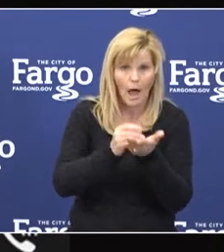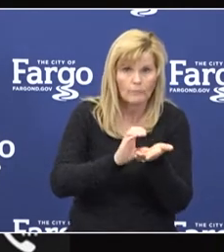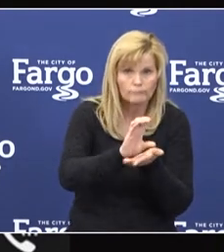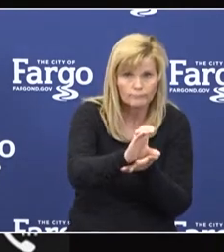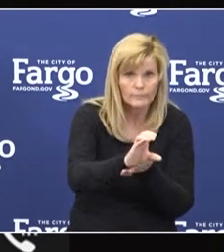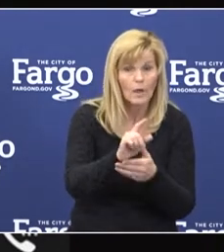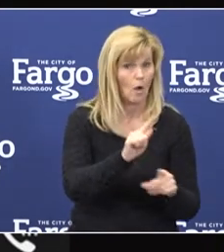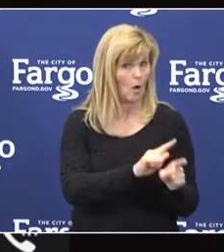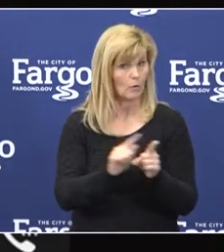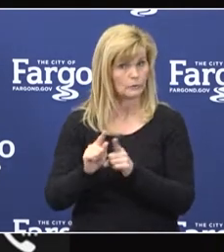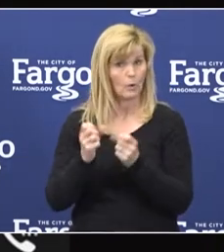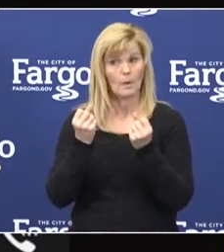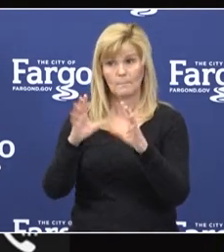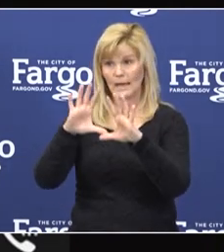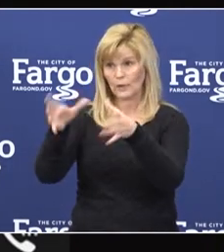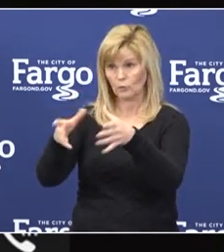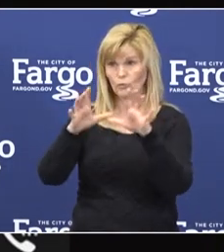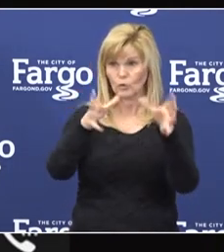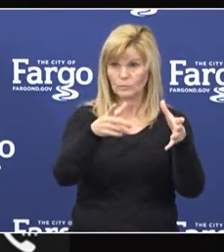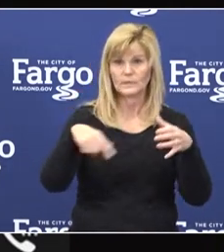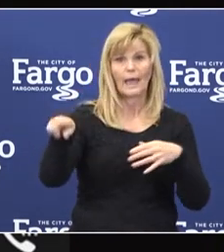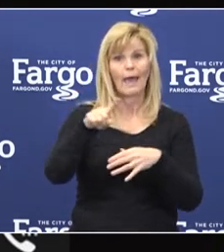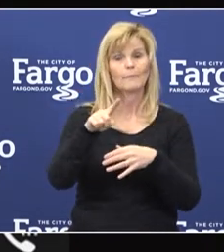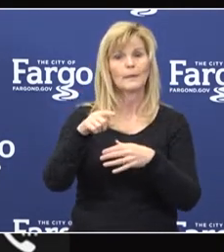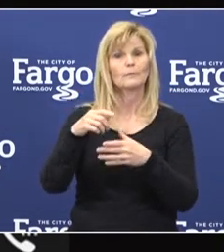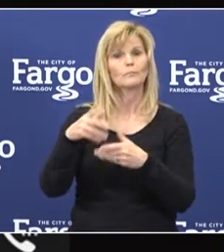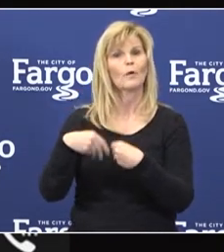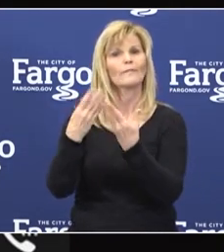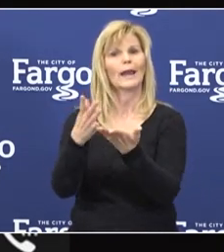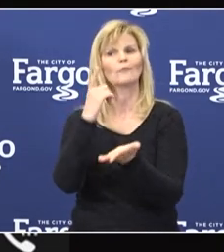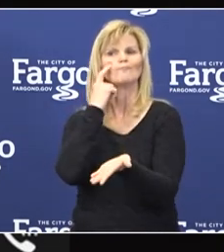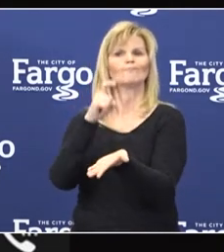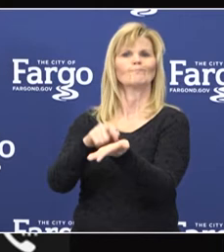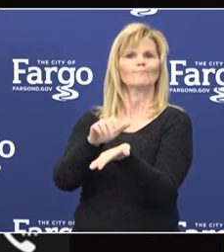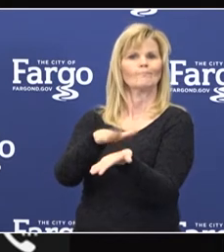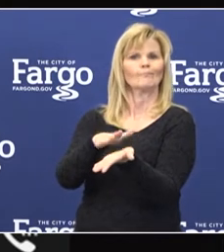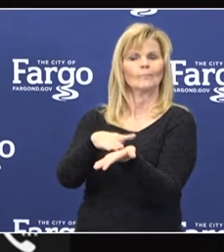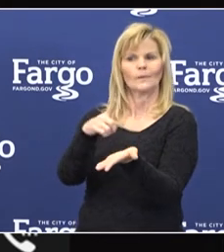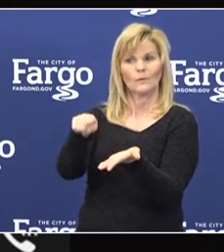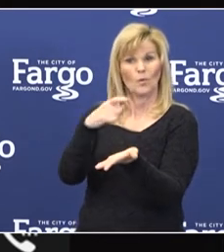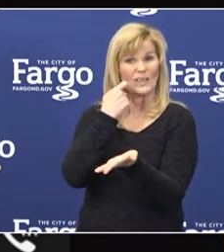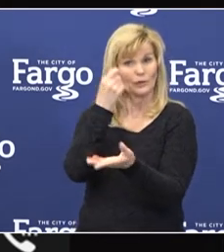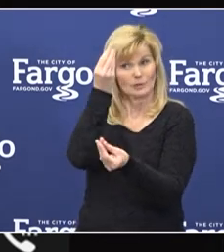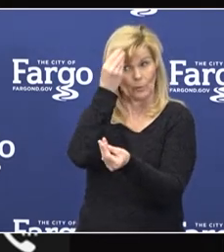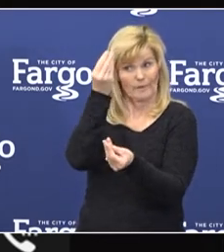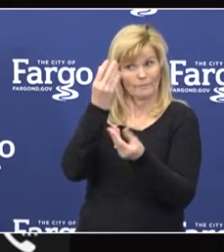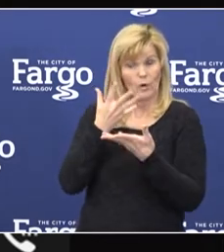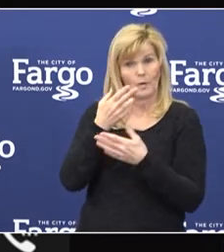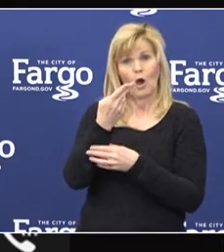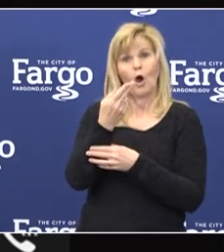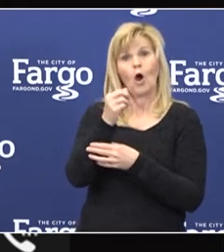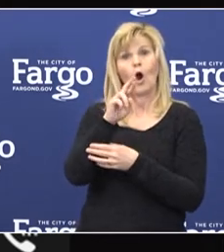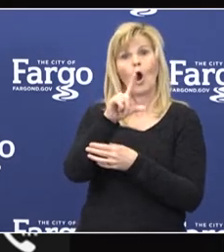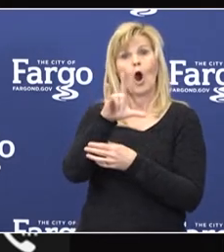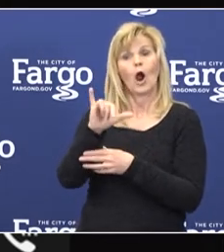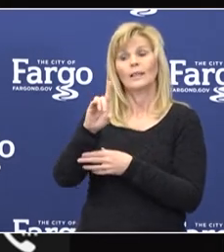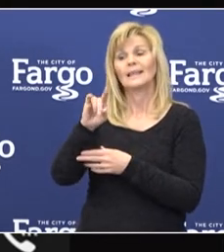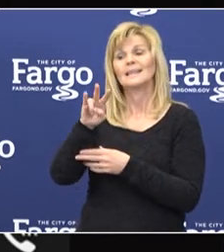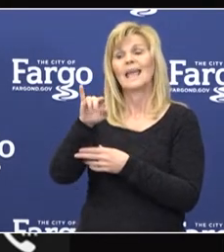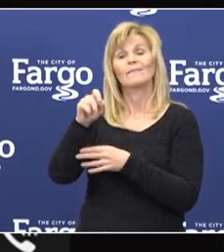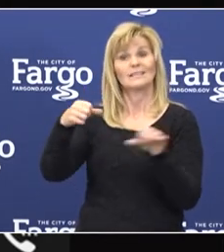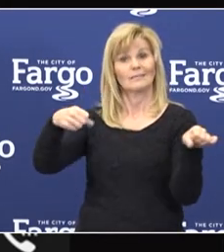many groups have been holding recognition events. Got notification this week that Harley-Davidson and the